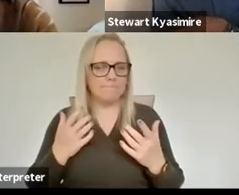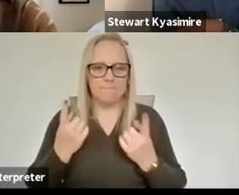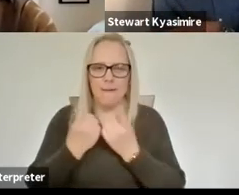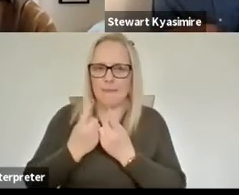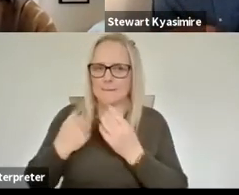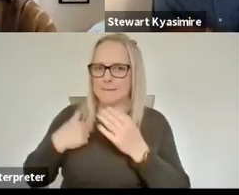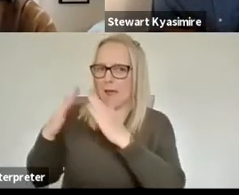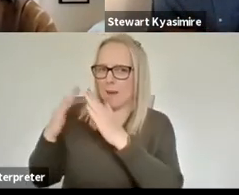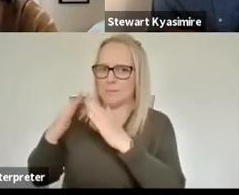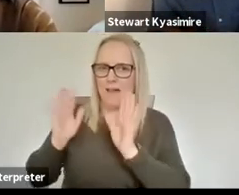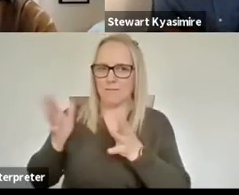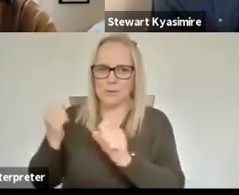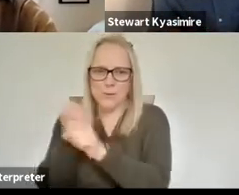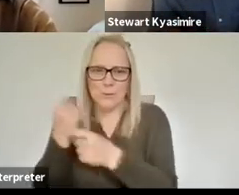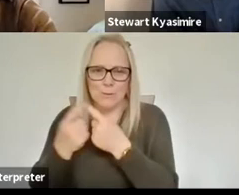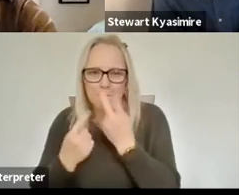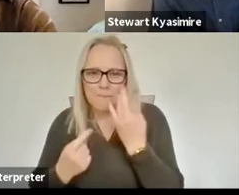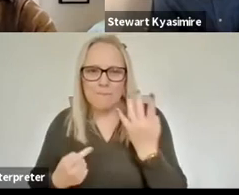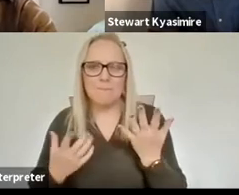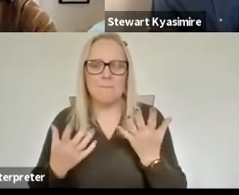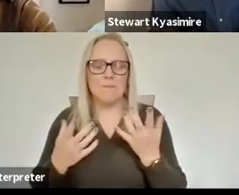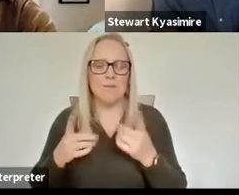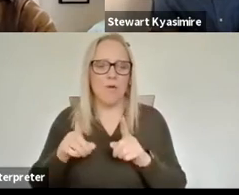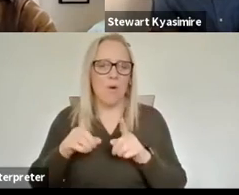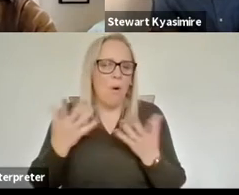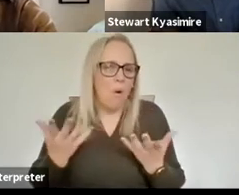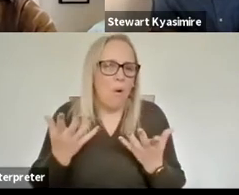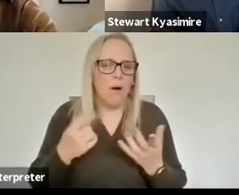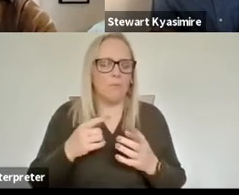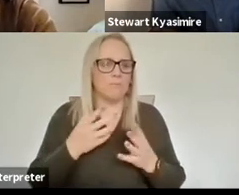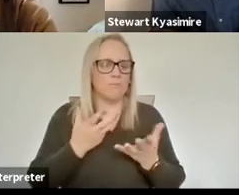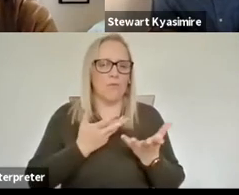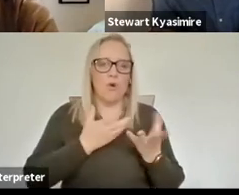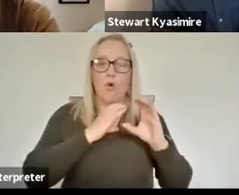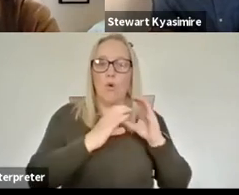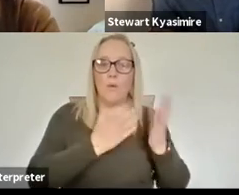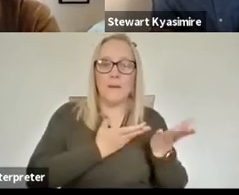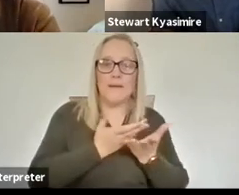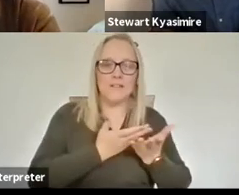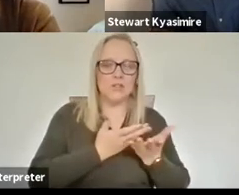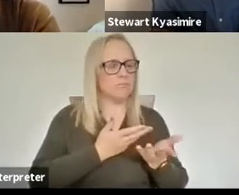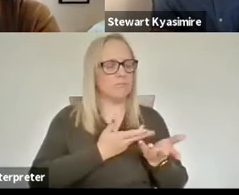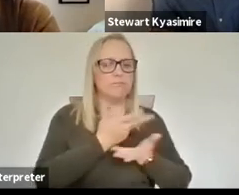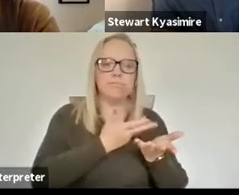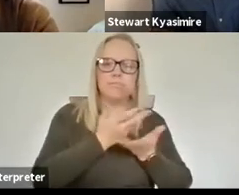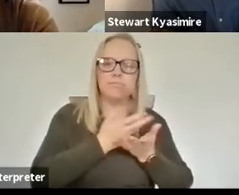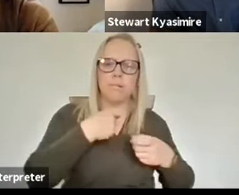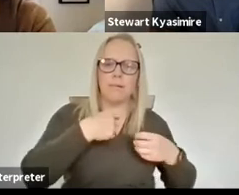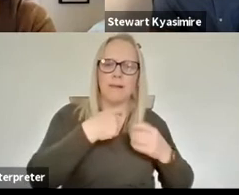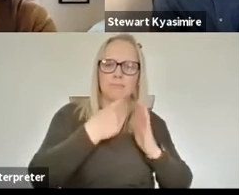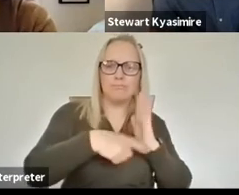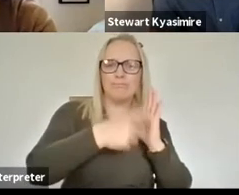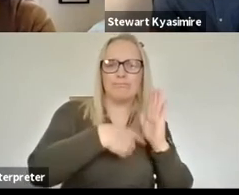at or don't want to look at or you know spending much longer in conversations with people with individuals i've even kind of picked up my guitar recently you know just things really really